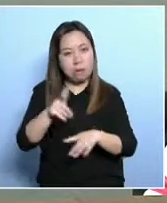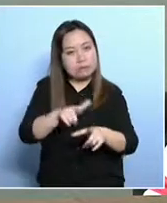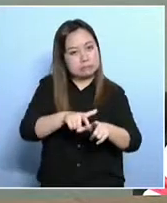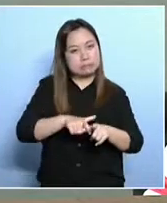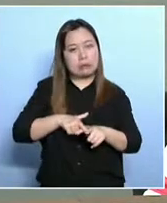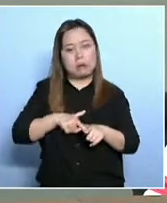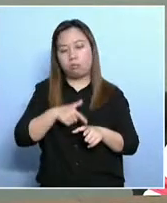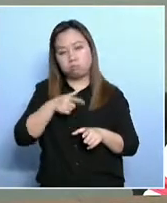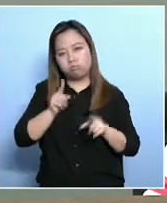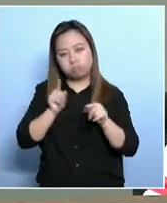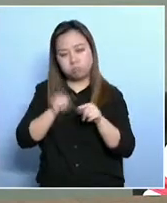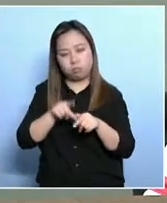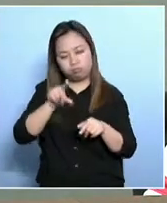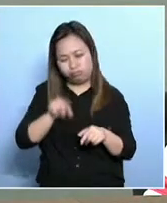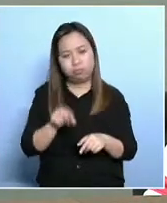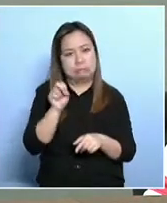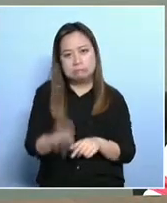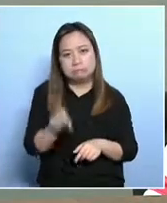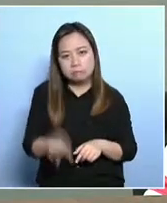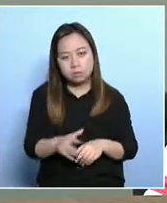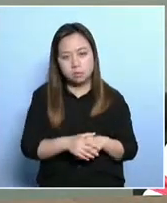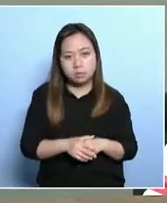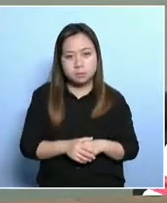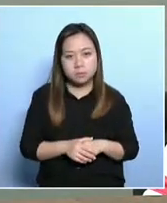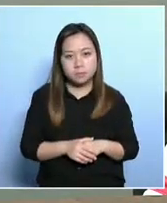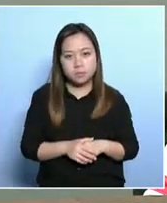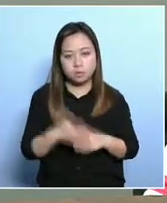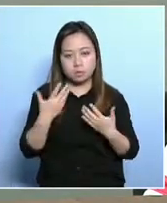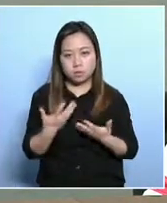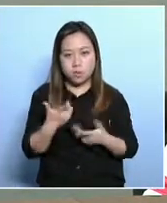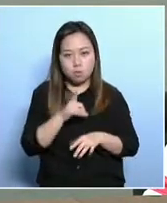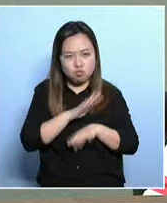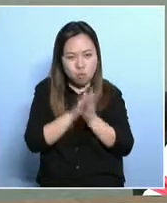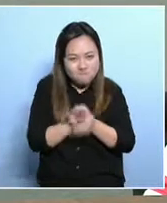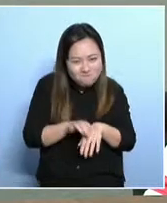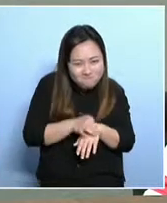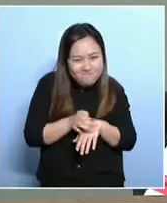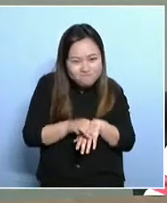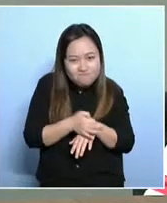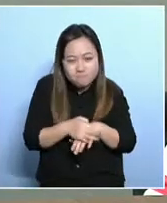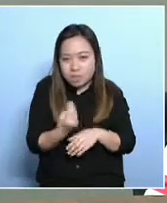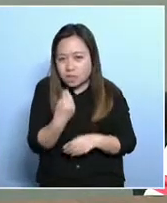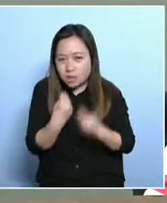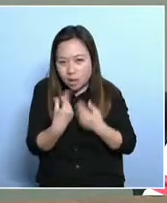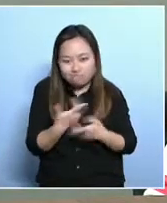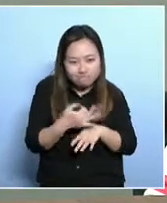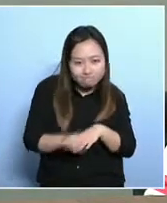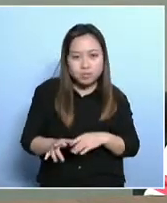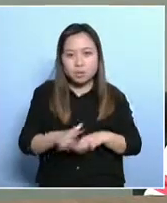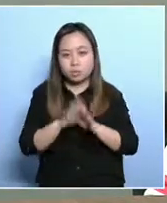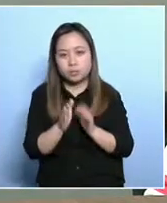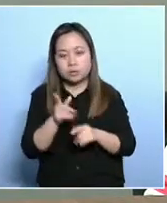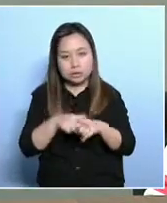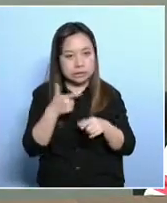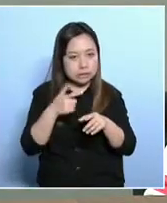inflation is high, expenditures are high, but incomes are low. The grassroots